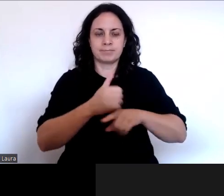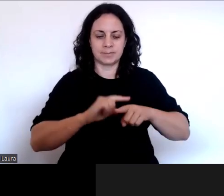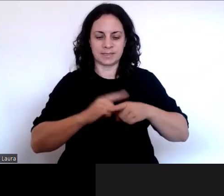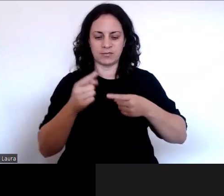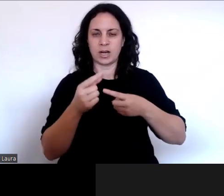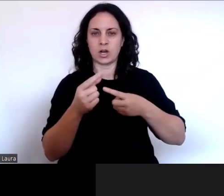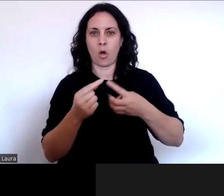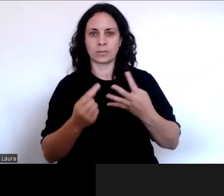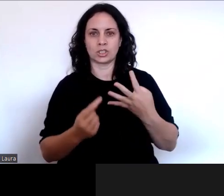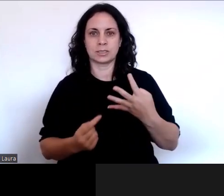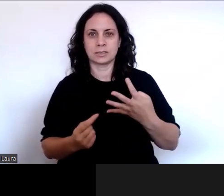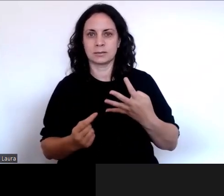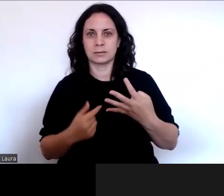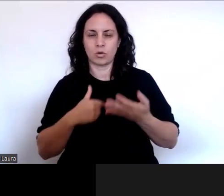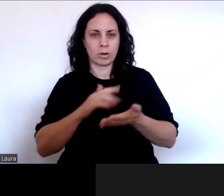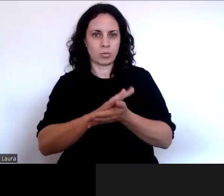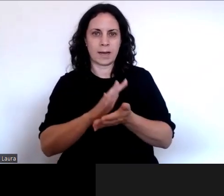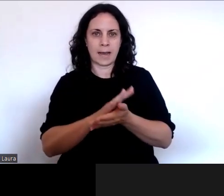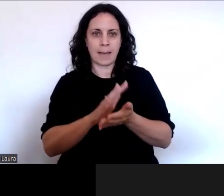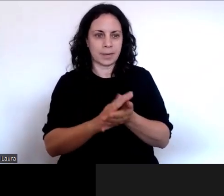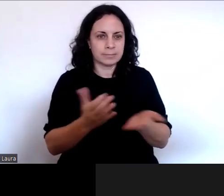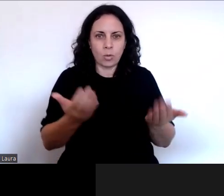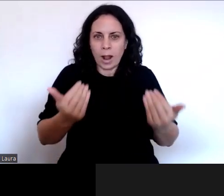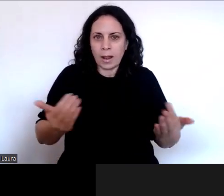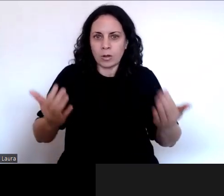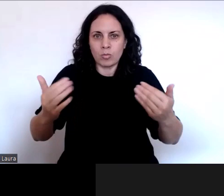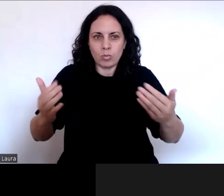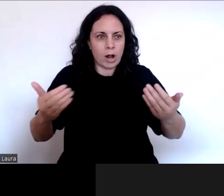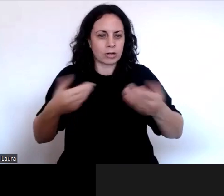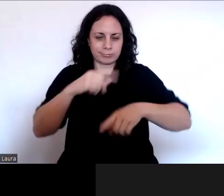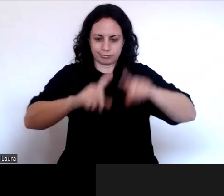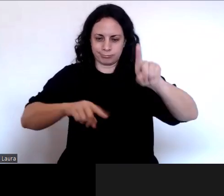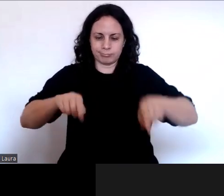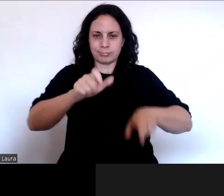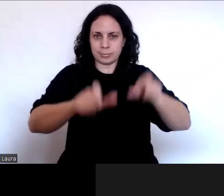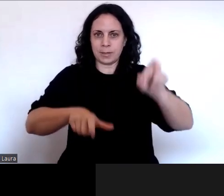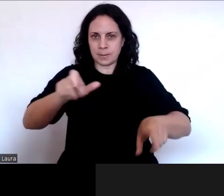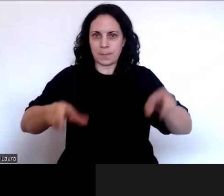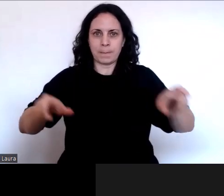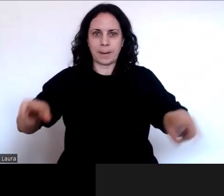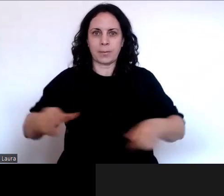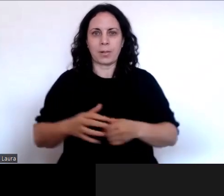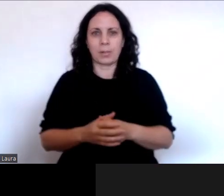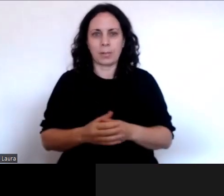And we're happy to hear from as many people as possible, and we're trying to get as many insights as possible.